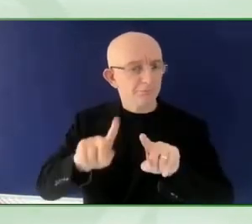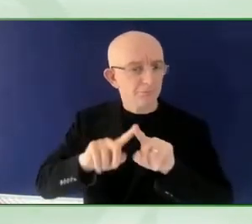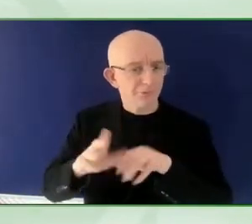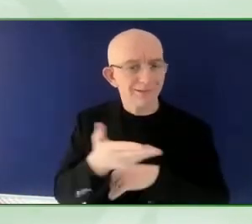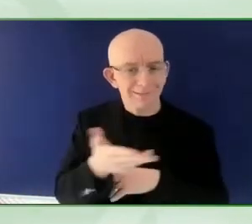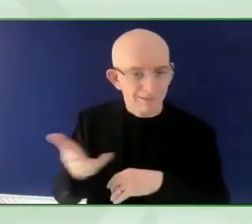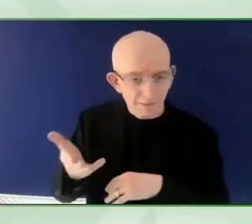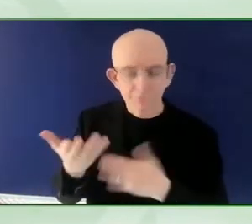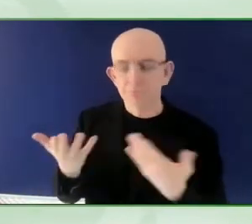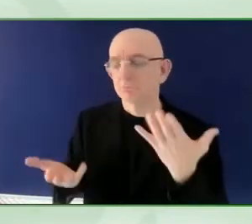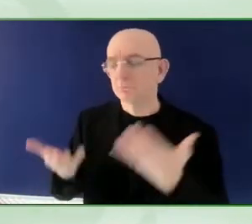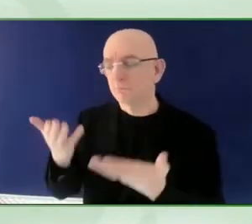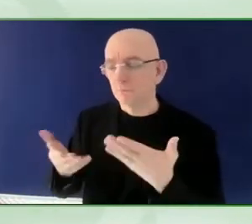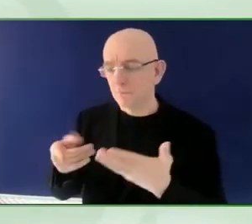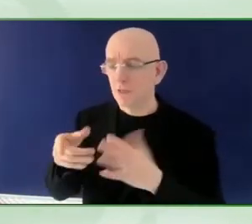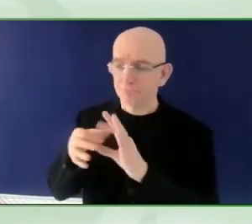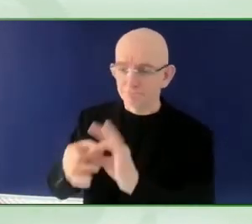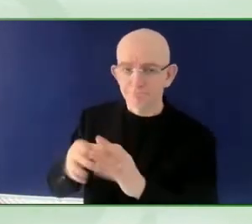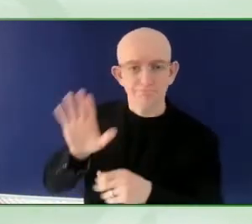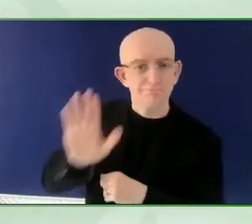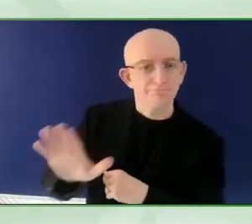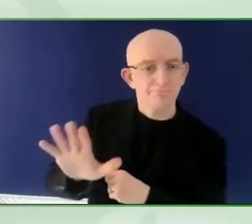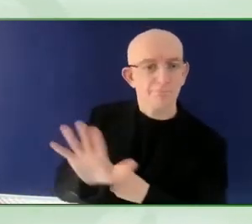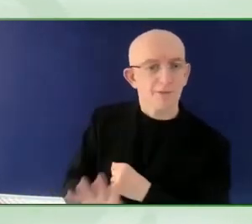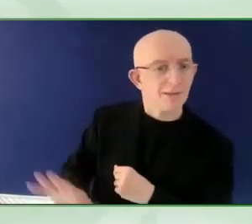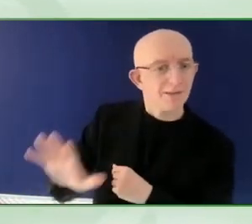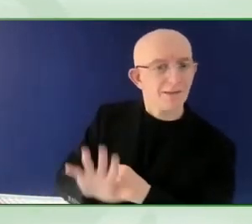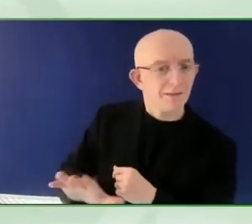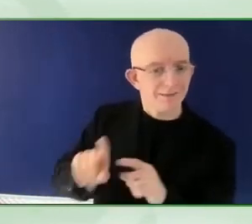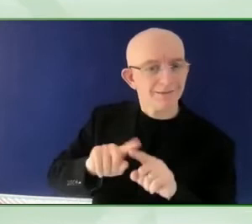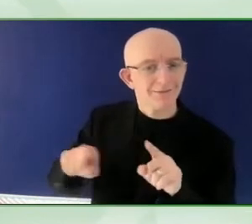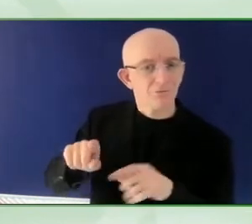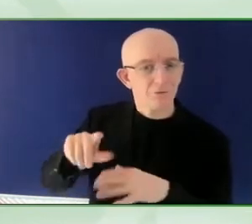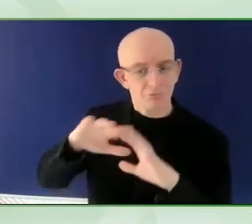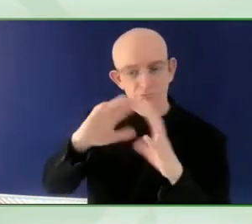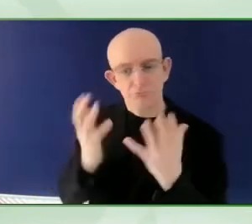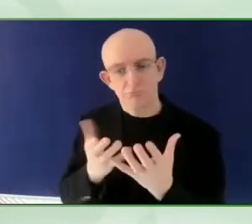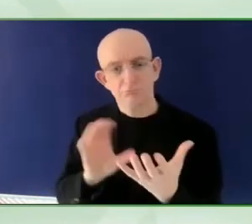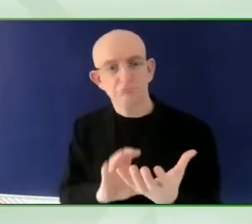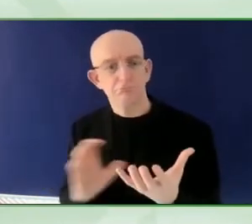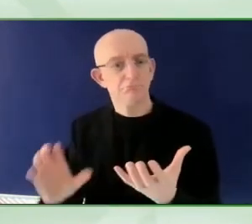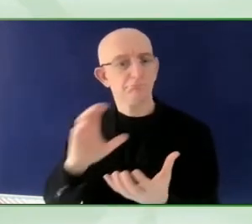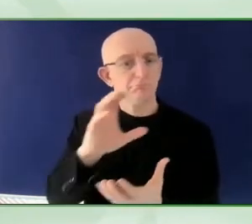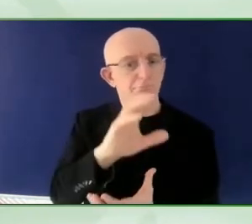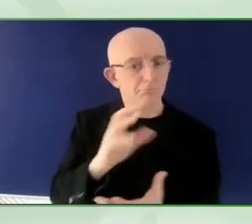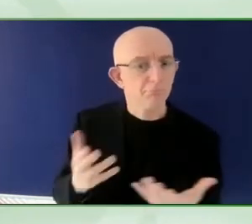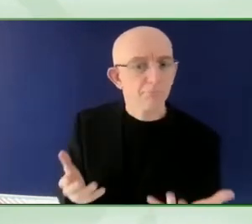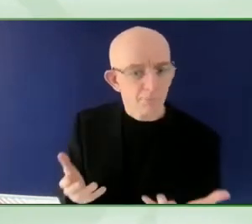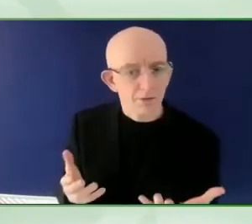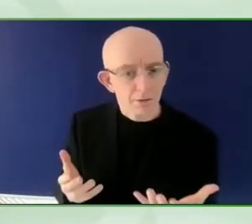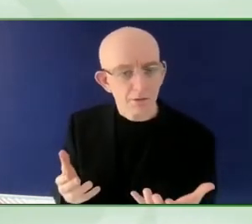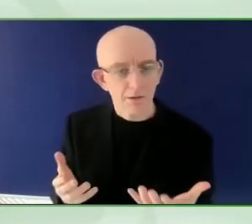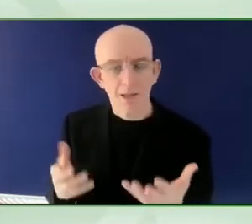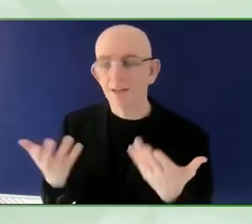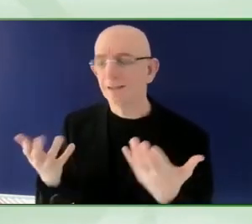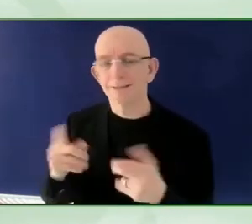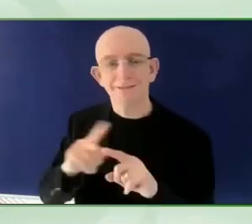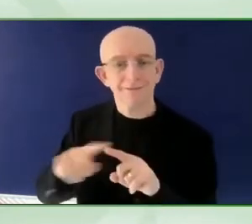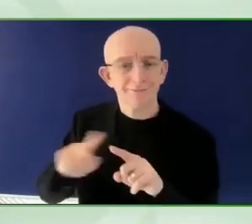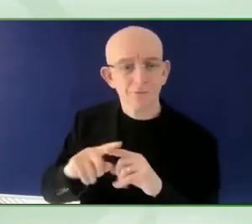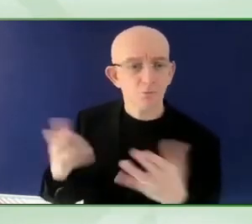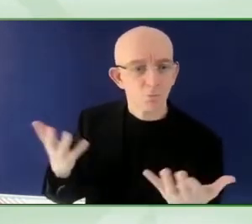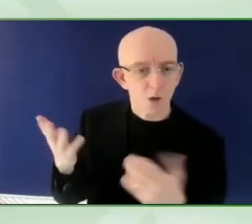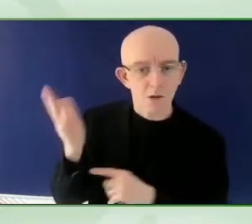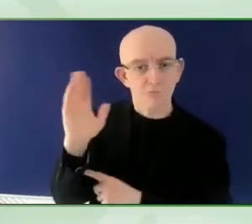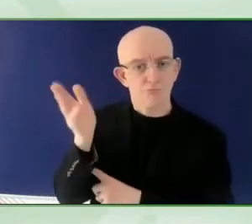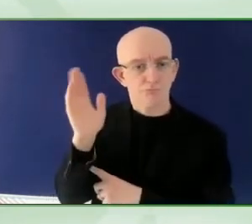a good example of how we want to address the time between the GDS. So we have a good plan of